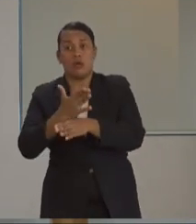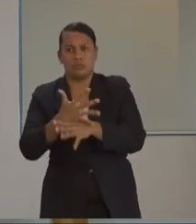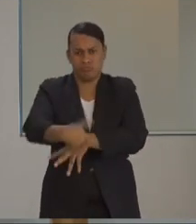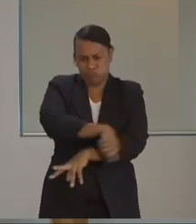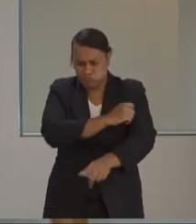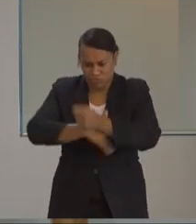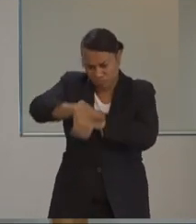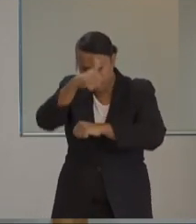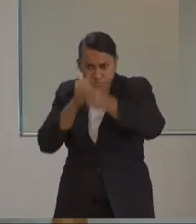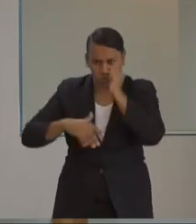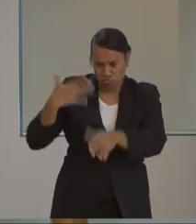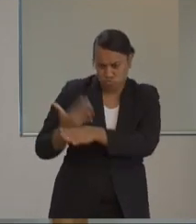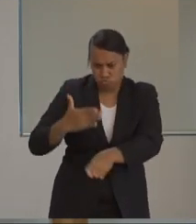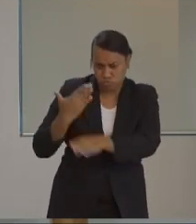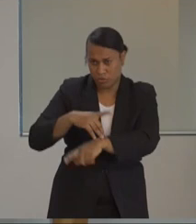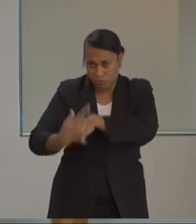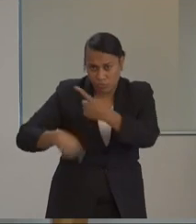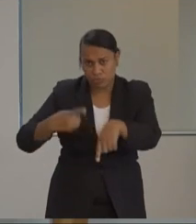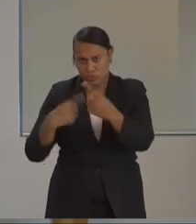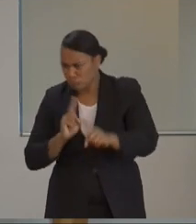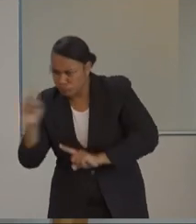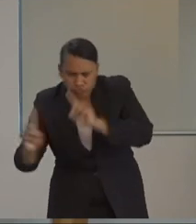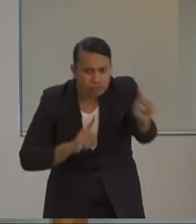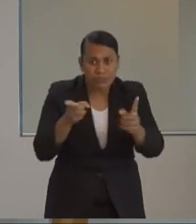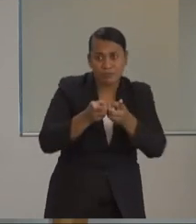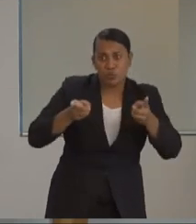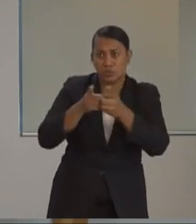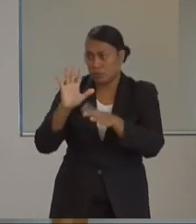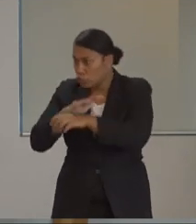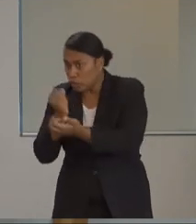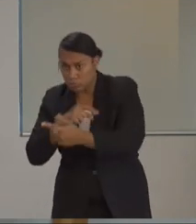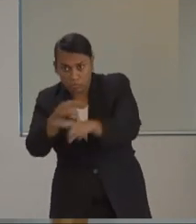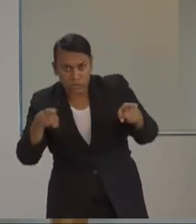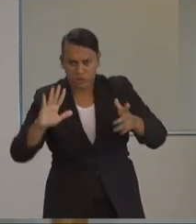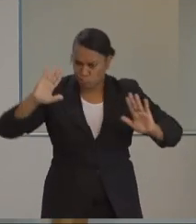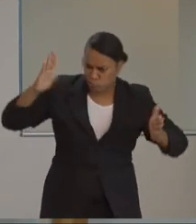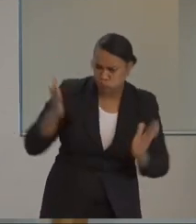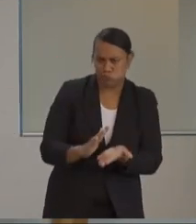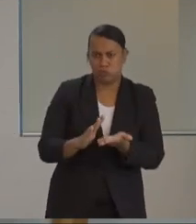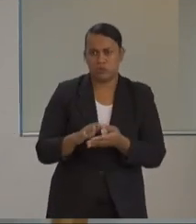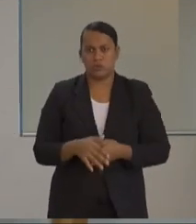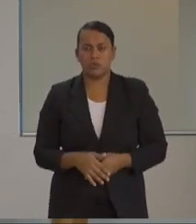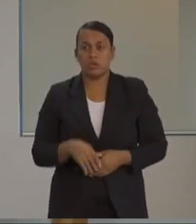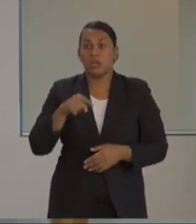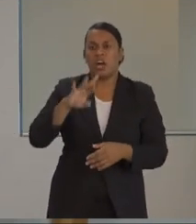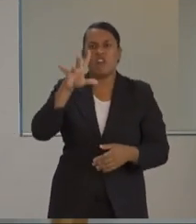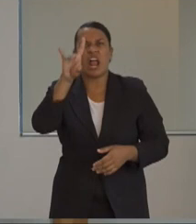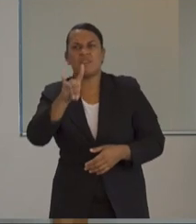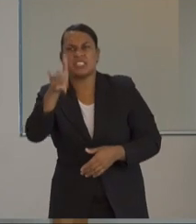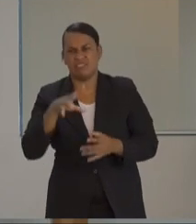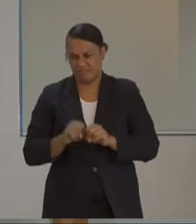in all divisions in Fiji in terms of making sure that we reduce the sources of leptospirosis,